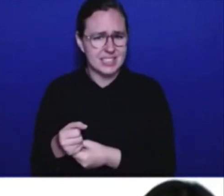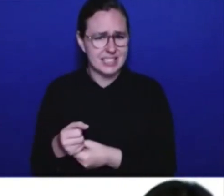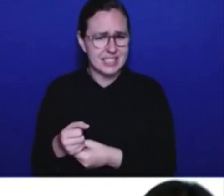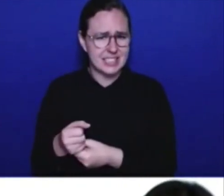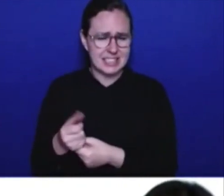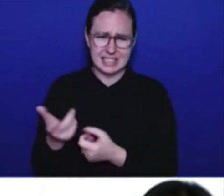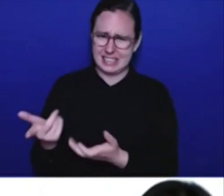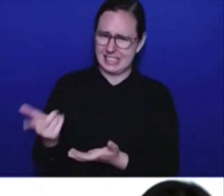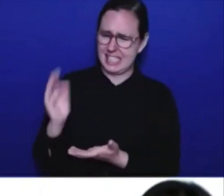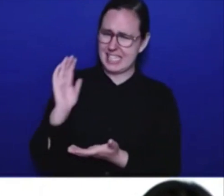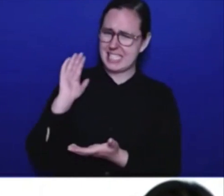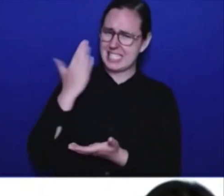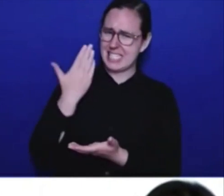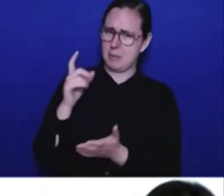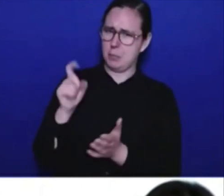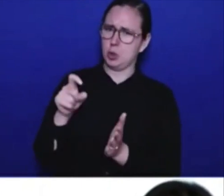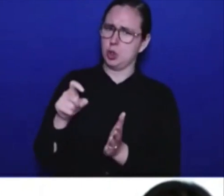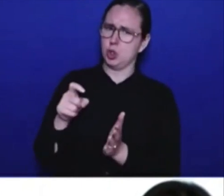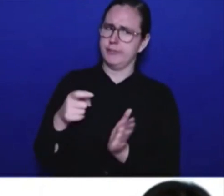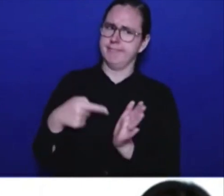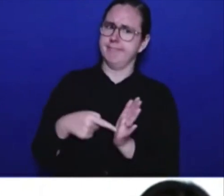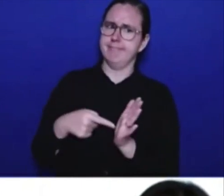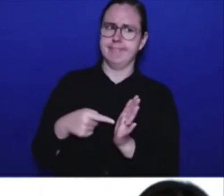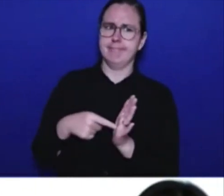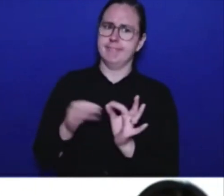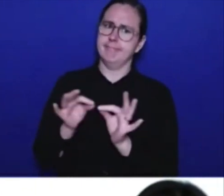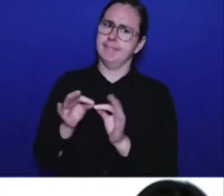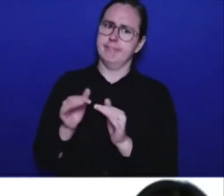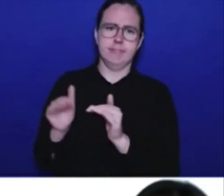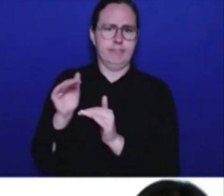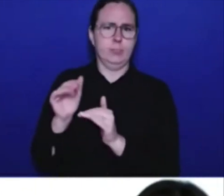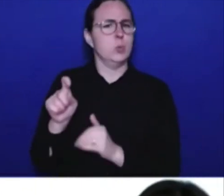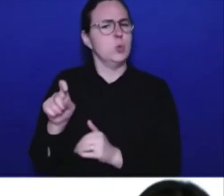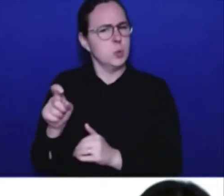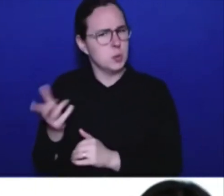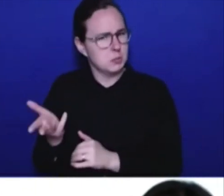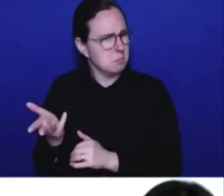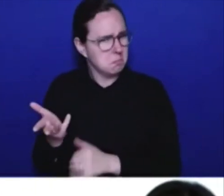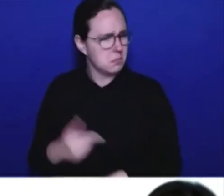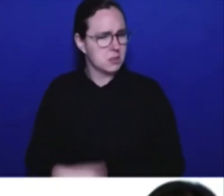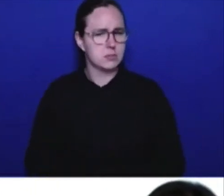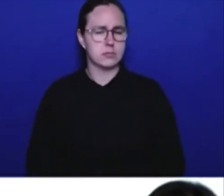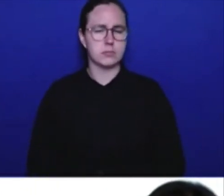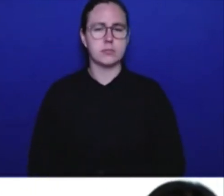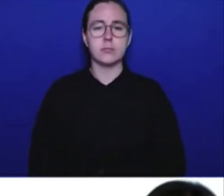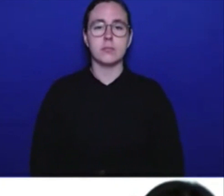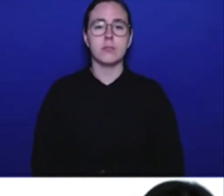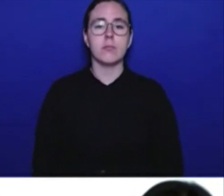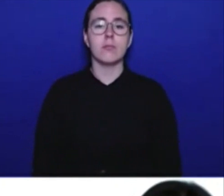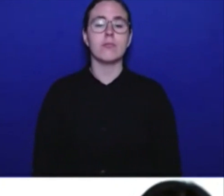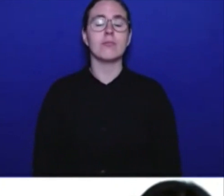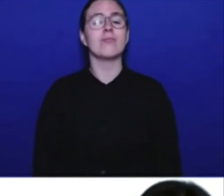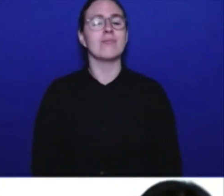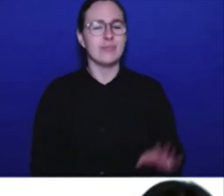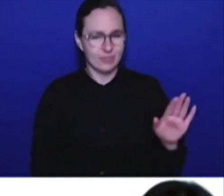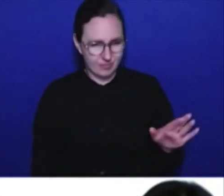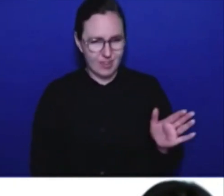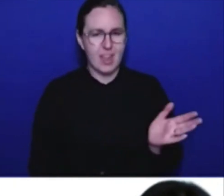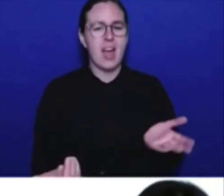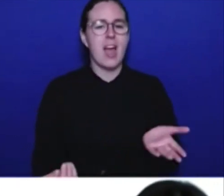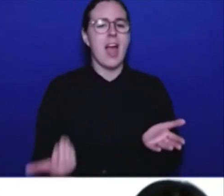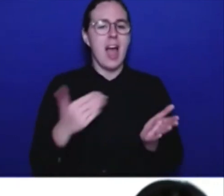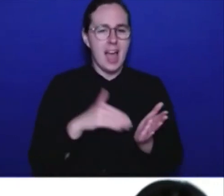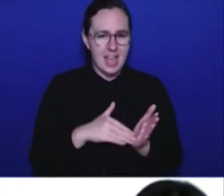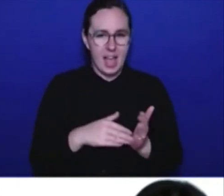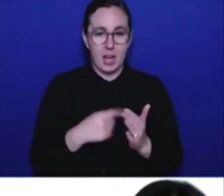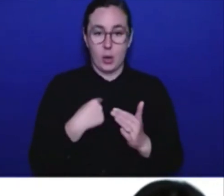two years separate from the investment stuff? Well, again, you need to remember that when we project rates, we're looking forward, not back.